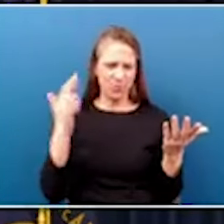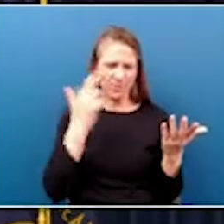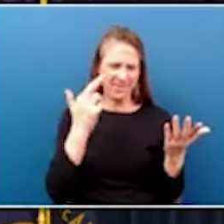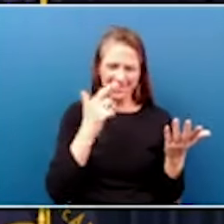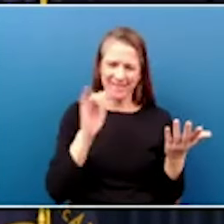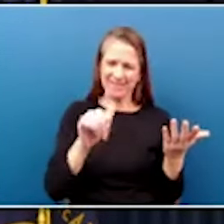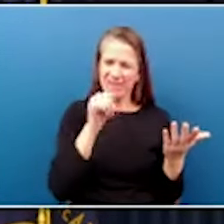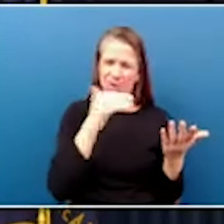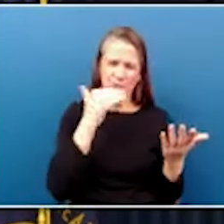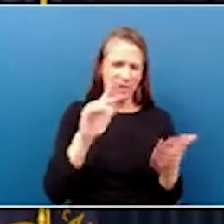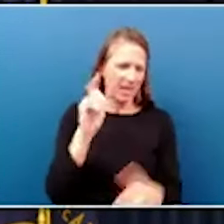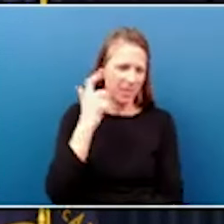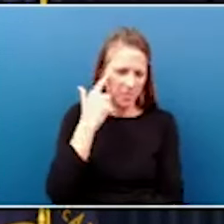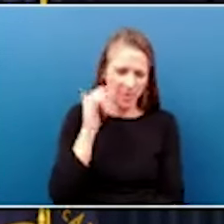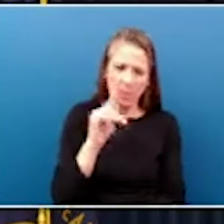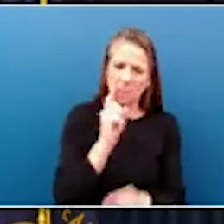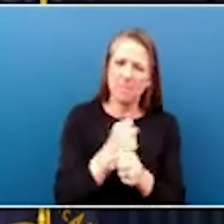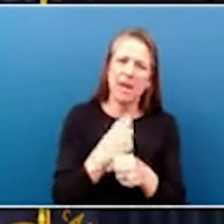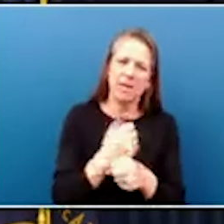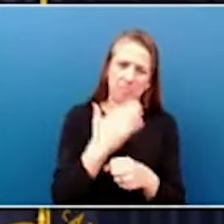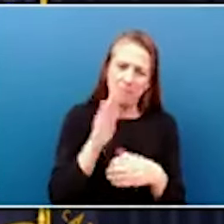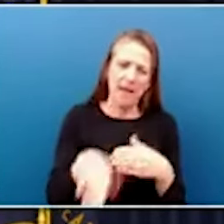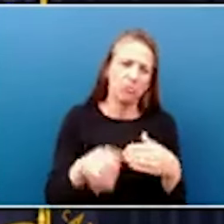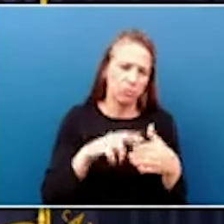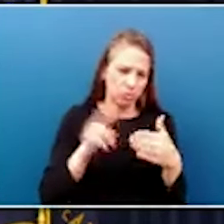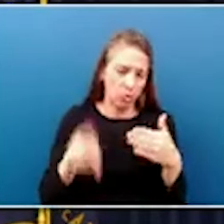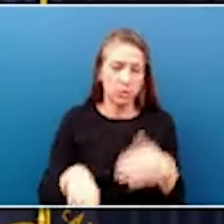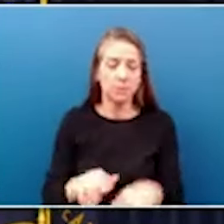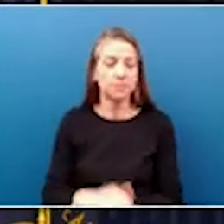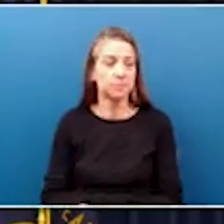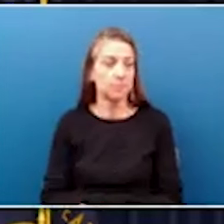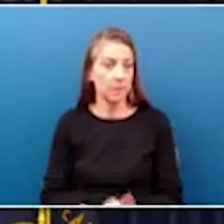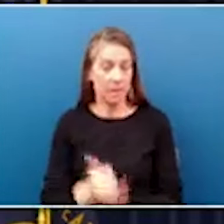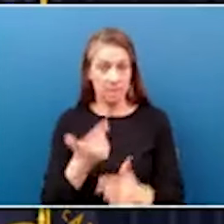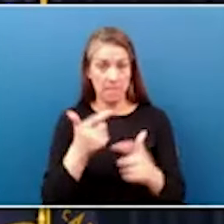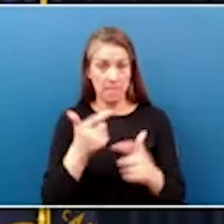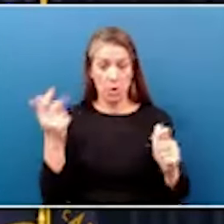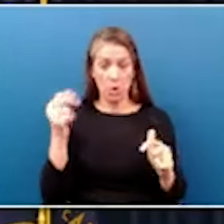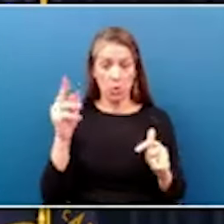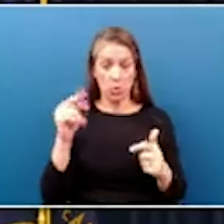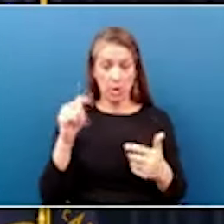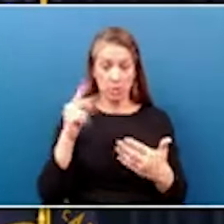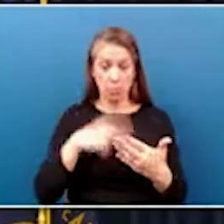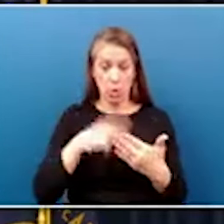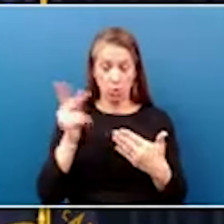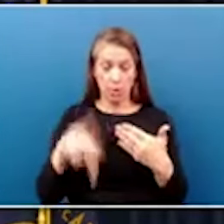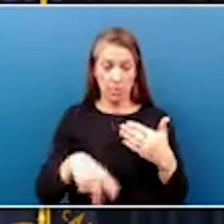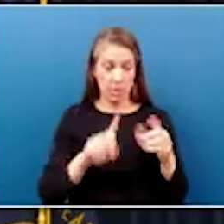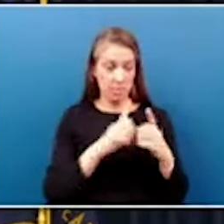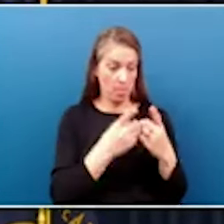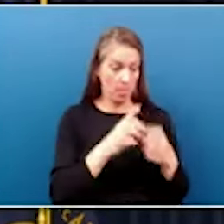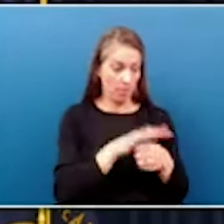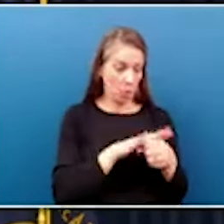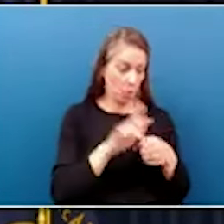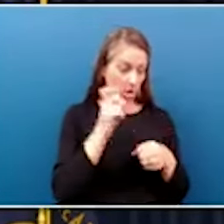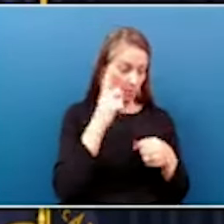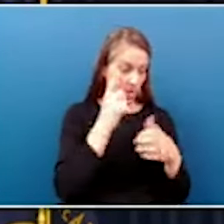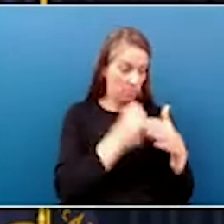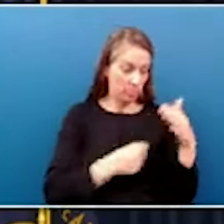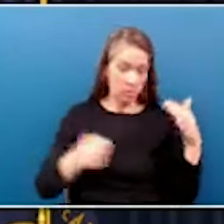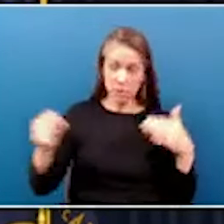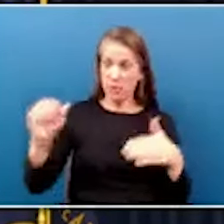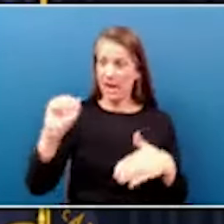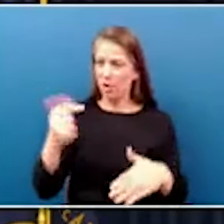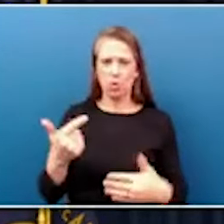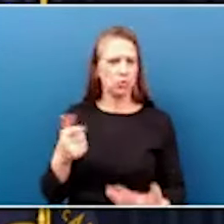and it's going to produce bad results. Moving this big grant program from the Department of Local Government to agriculture means it won't